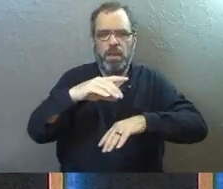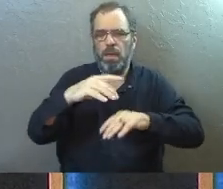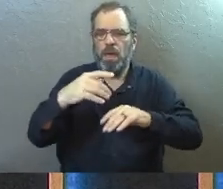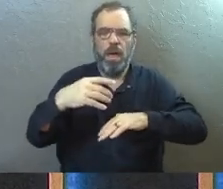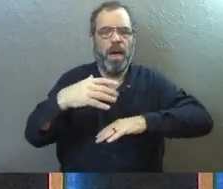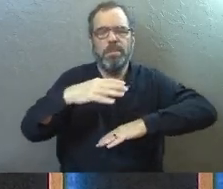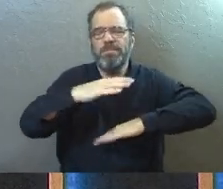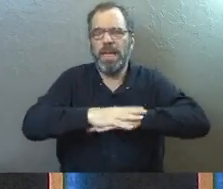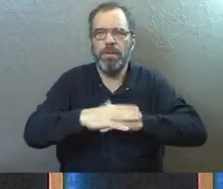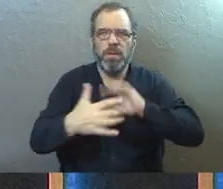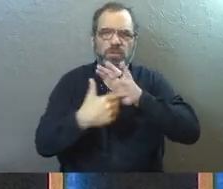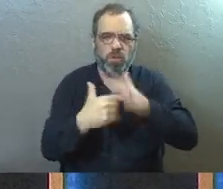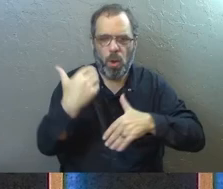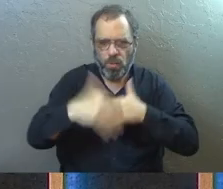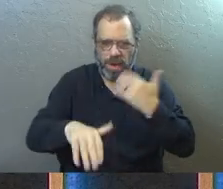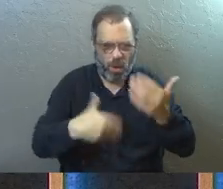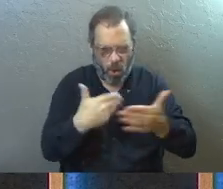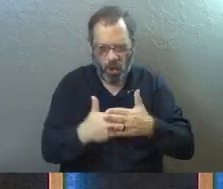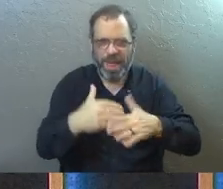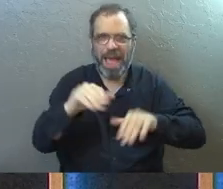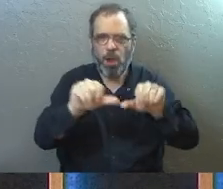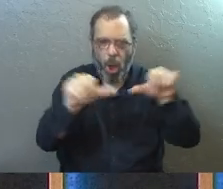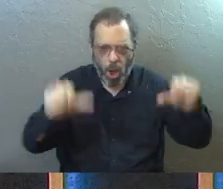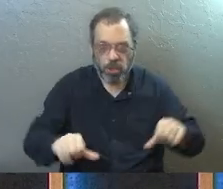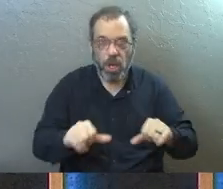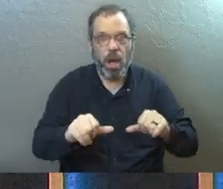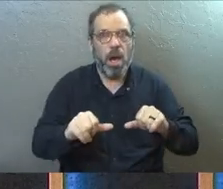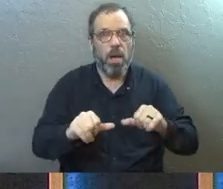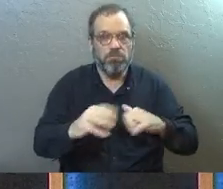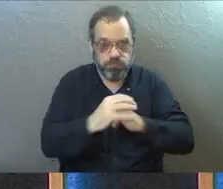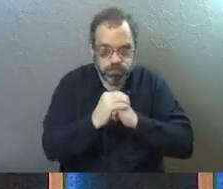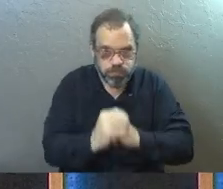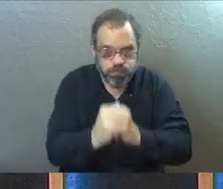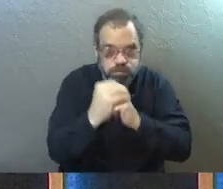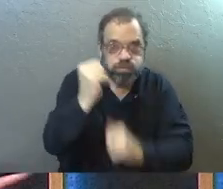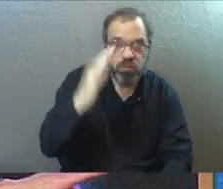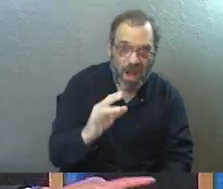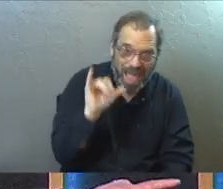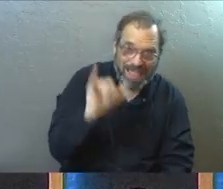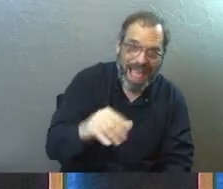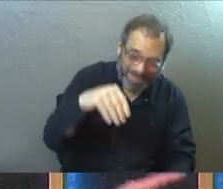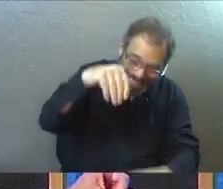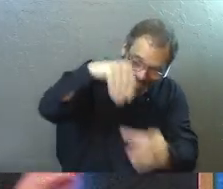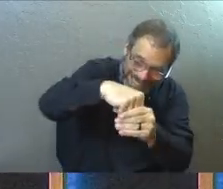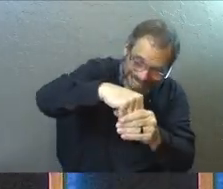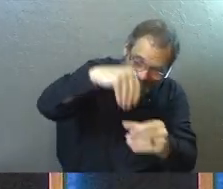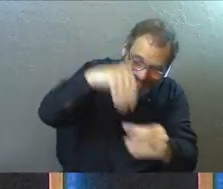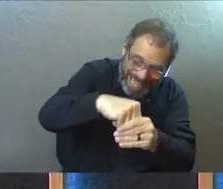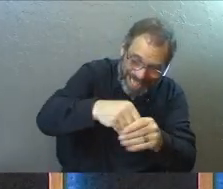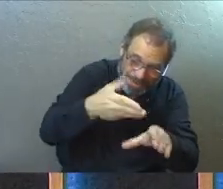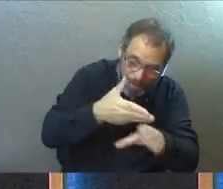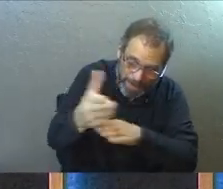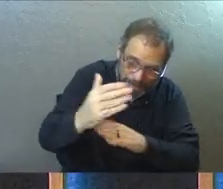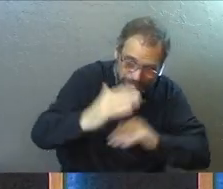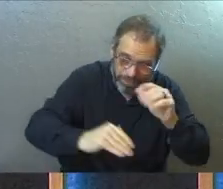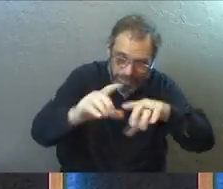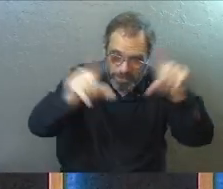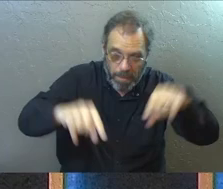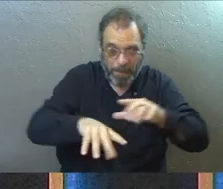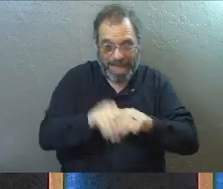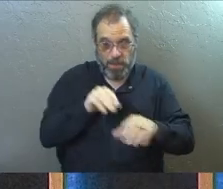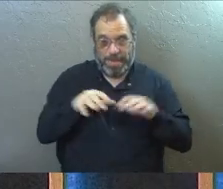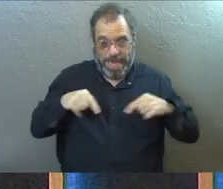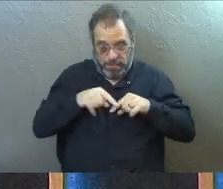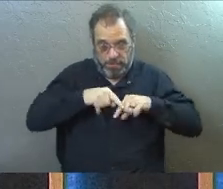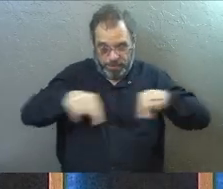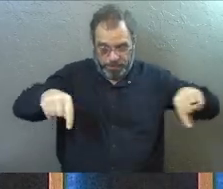showbread and the incense altar. All that stuff where you were really worshiping Yahweh. That was all inside of the main structure. But on the